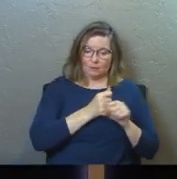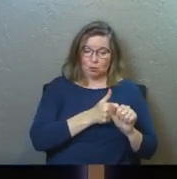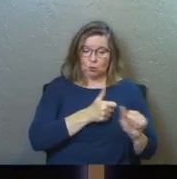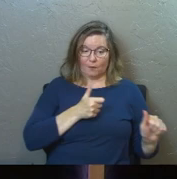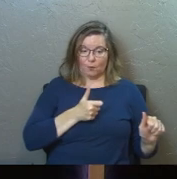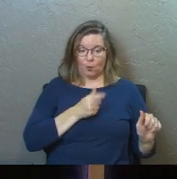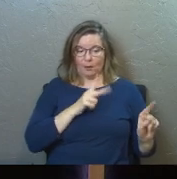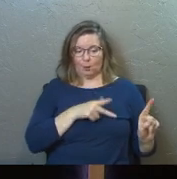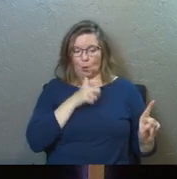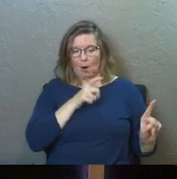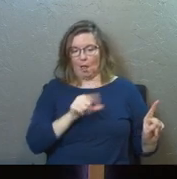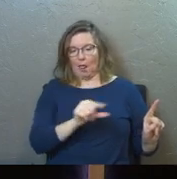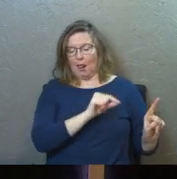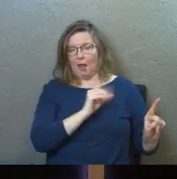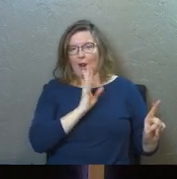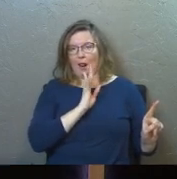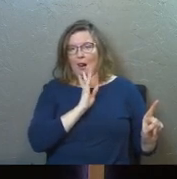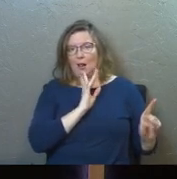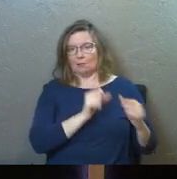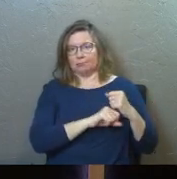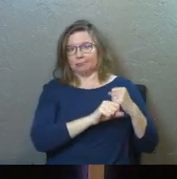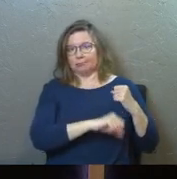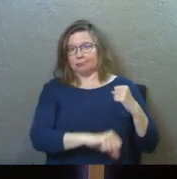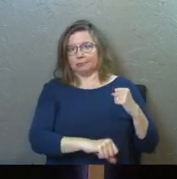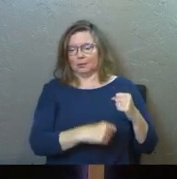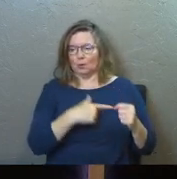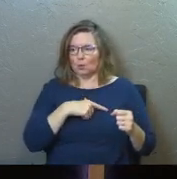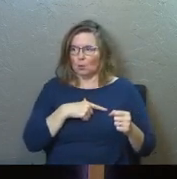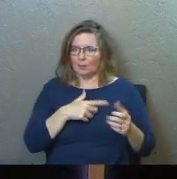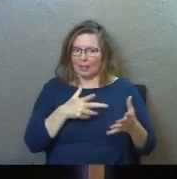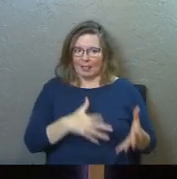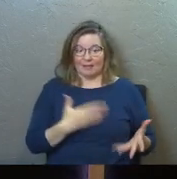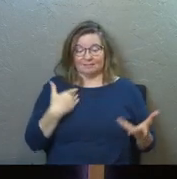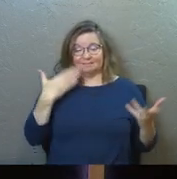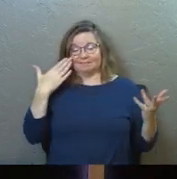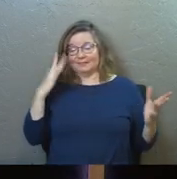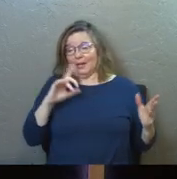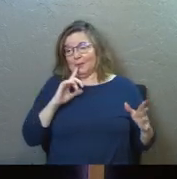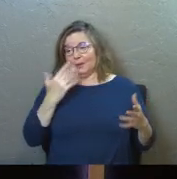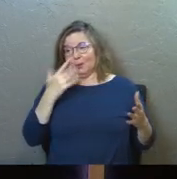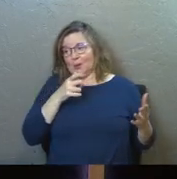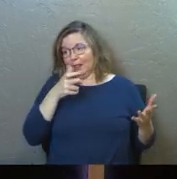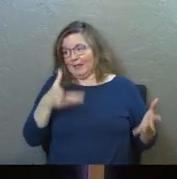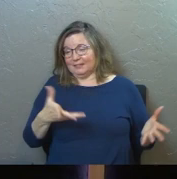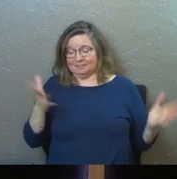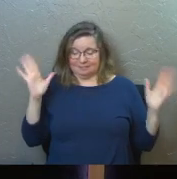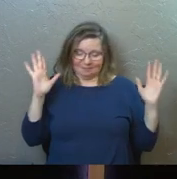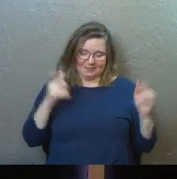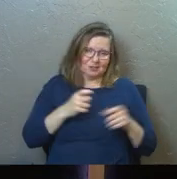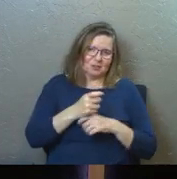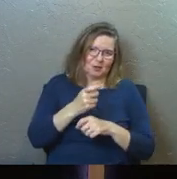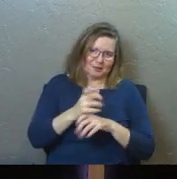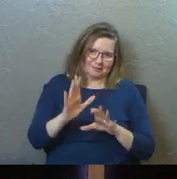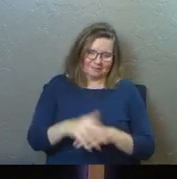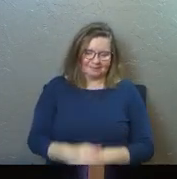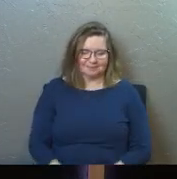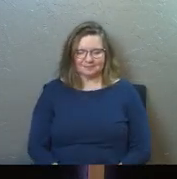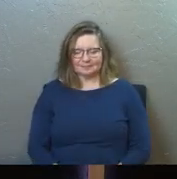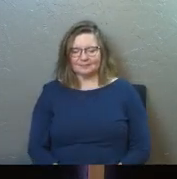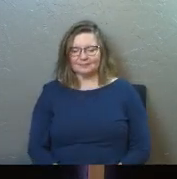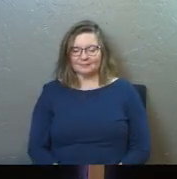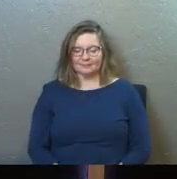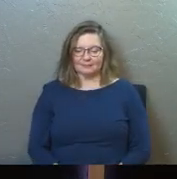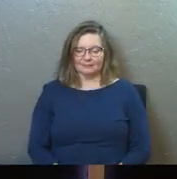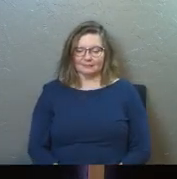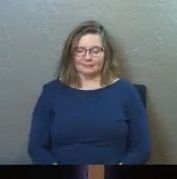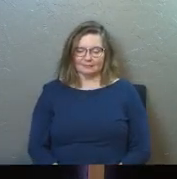anybody who talks too much. You're like, who's going to be left? I don't know. I really don't. Jokes. Just jokes.